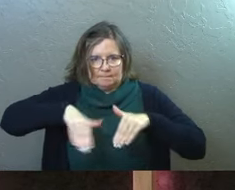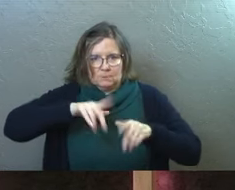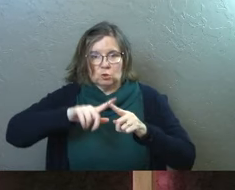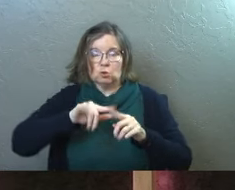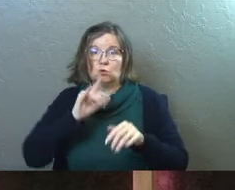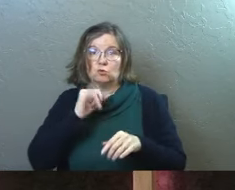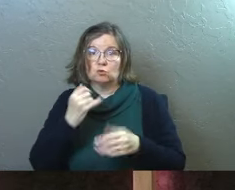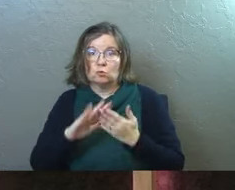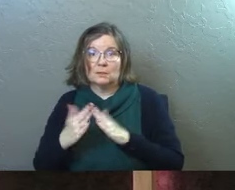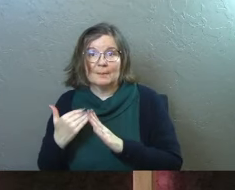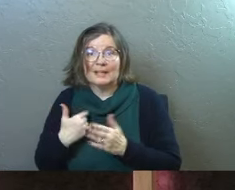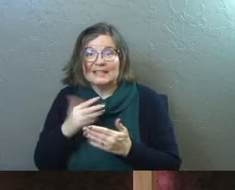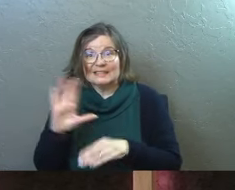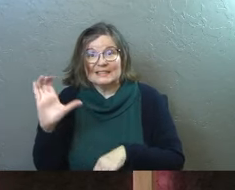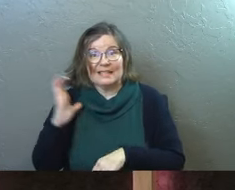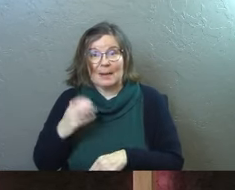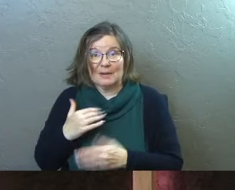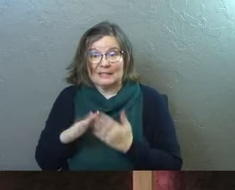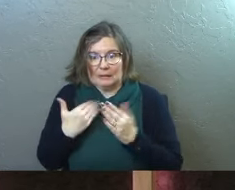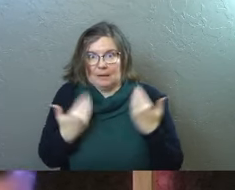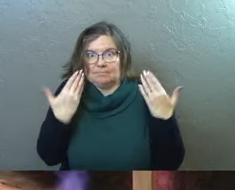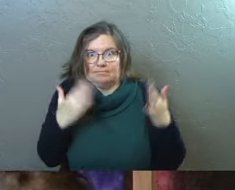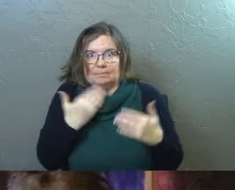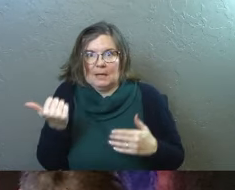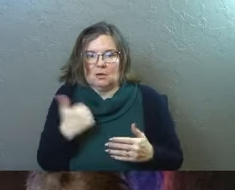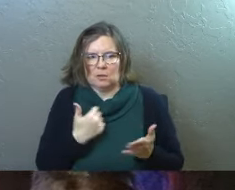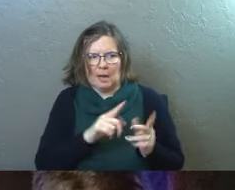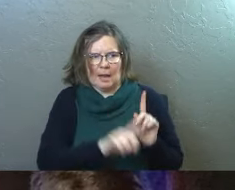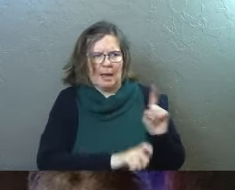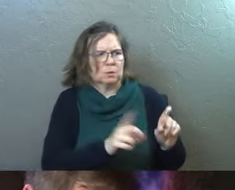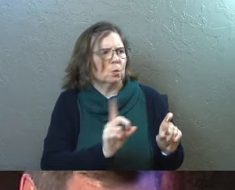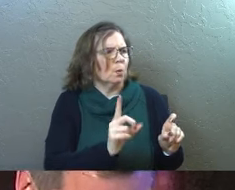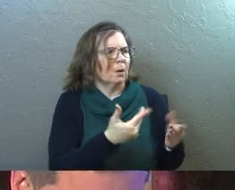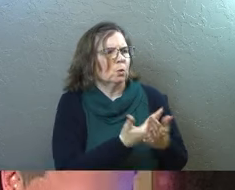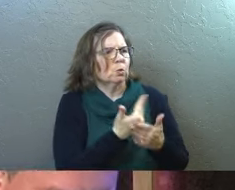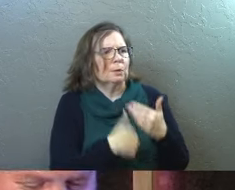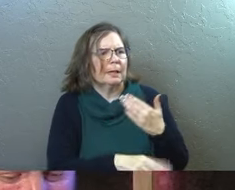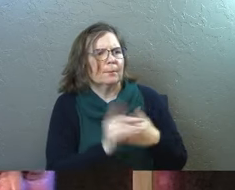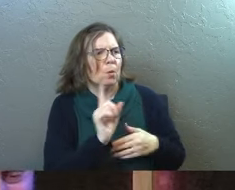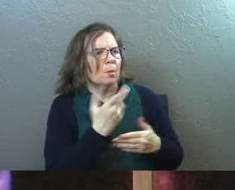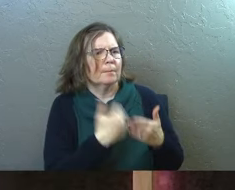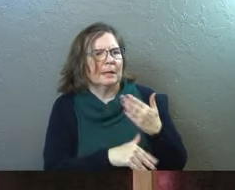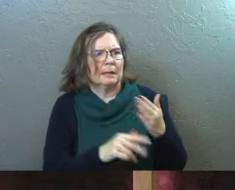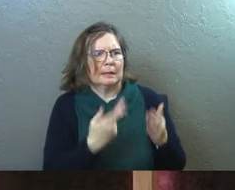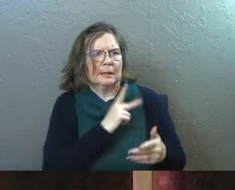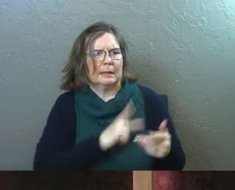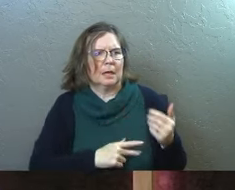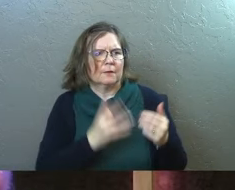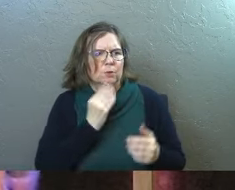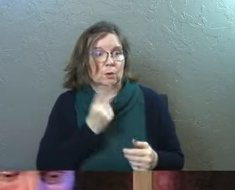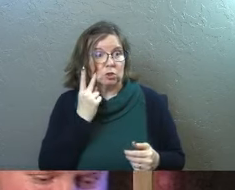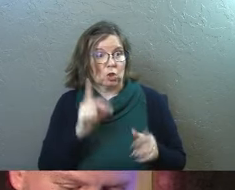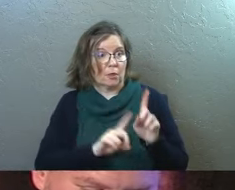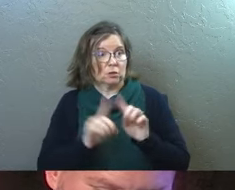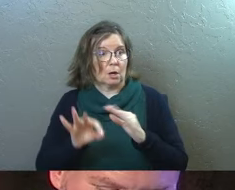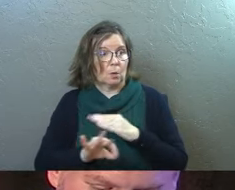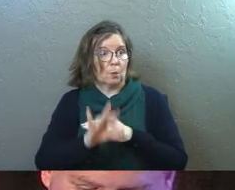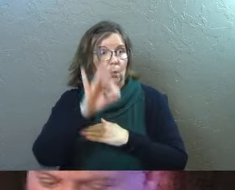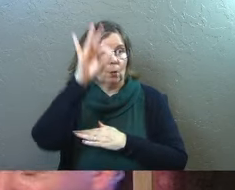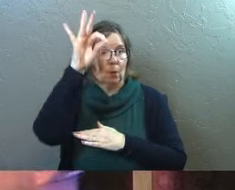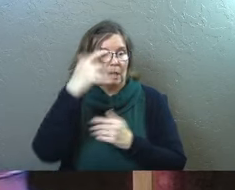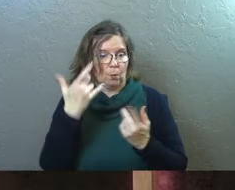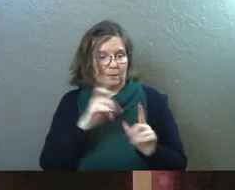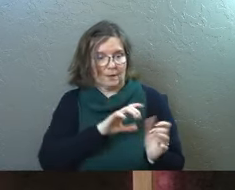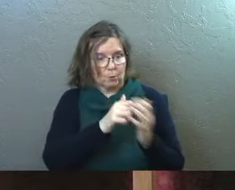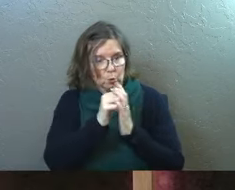because it's the capital city and they don't know any better. Right. And they start asking verse two, where's the newborn king of the Jews? We saw his stars at rose and we have come